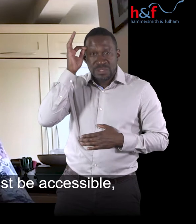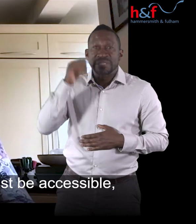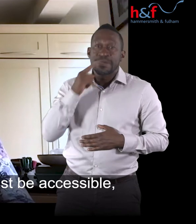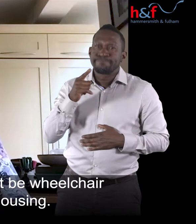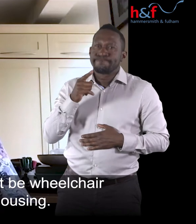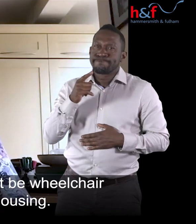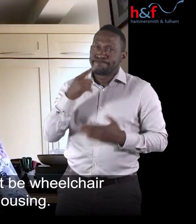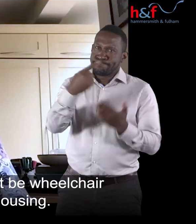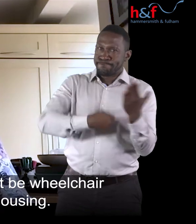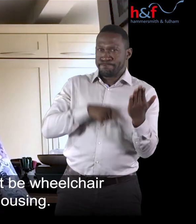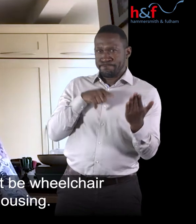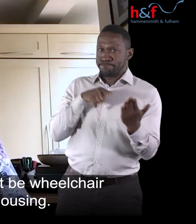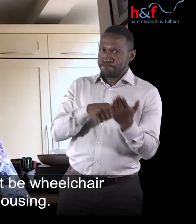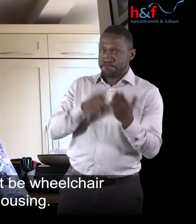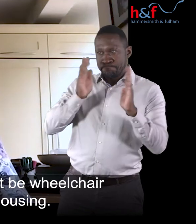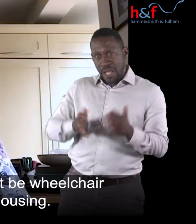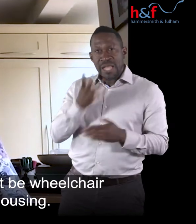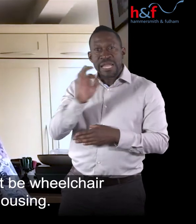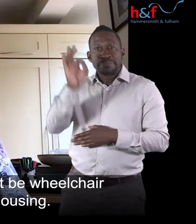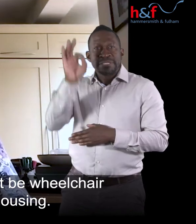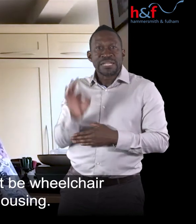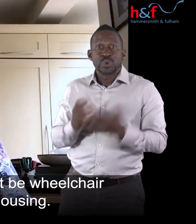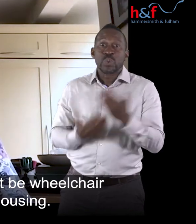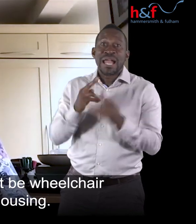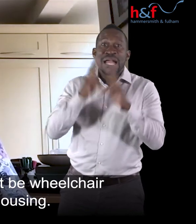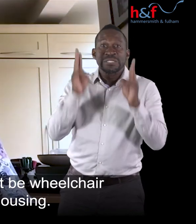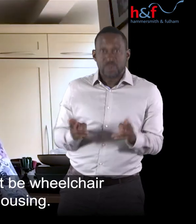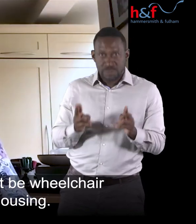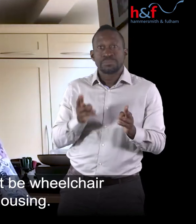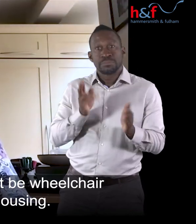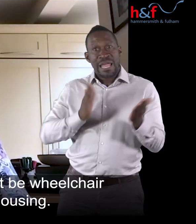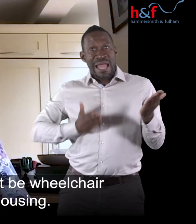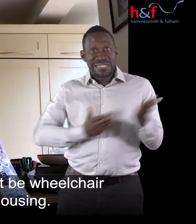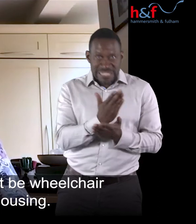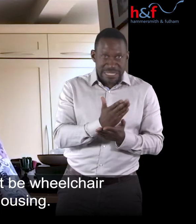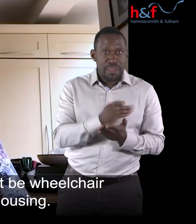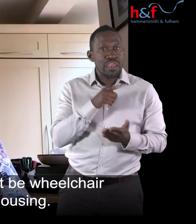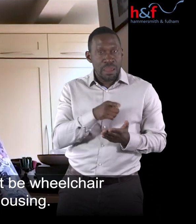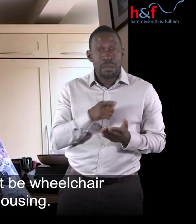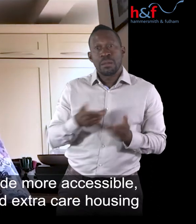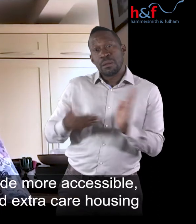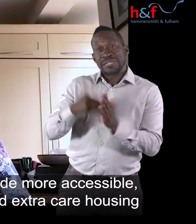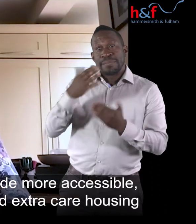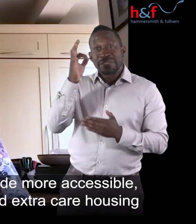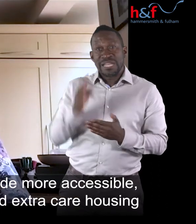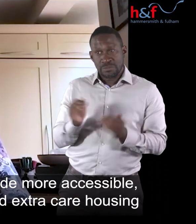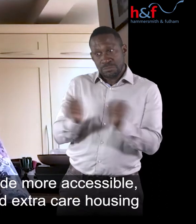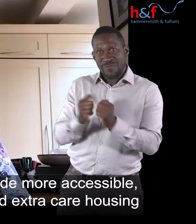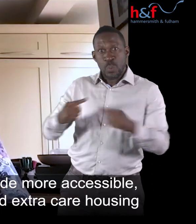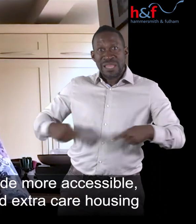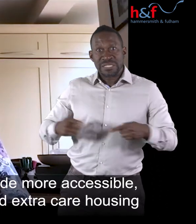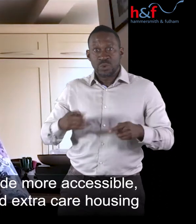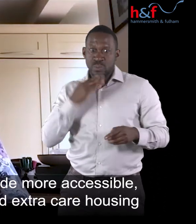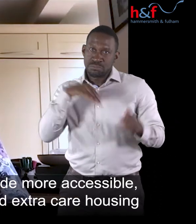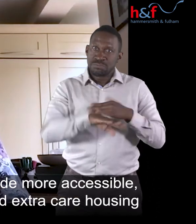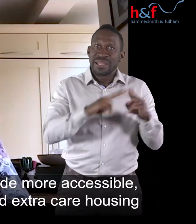and 10% must be wheelchair accessible housing. The Council plans to